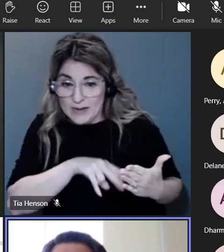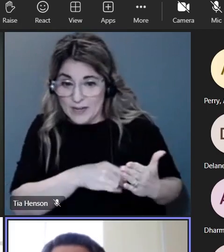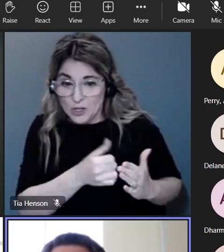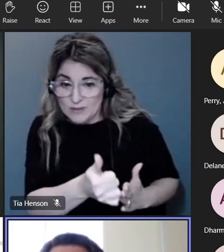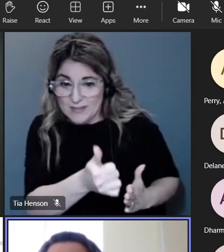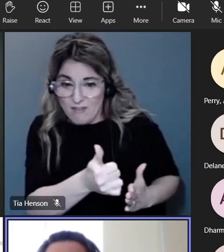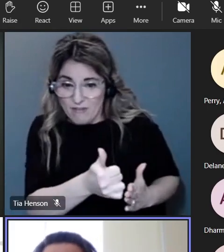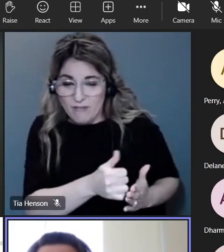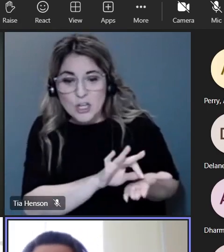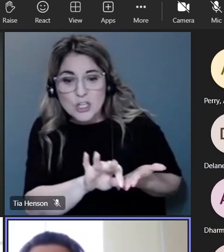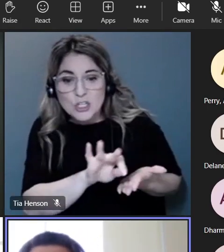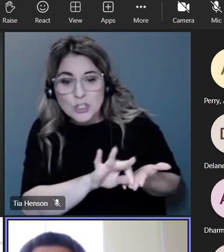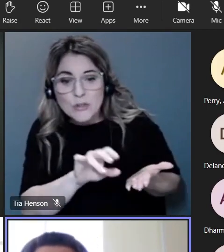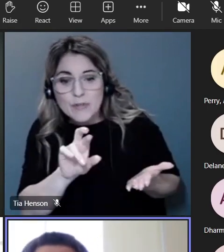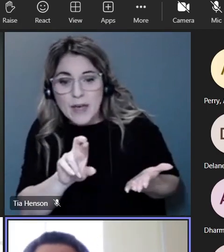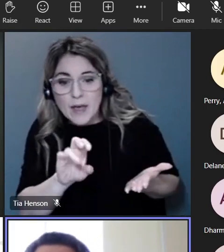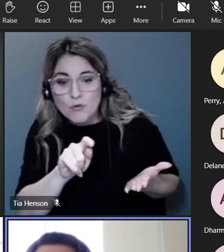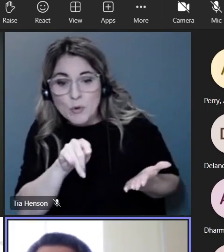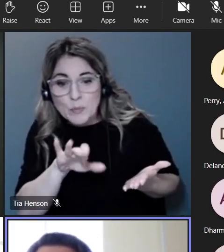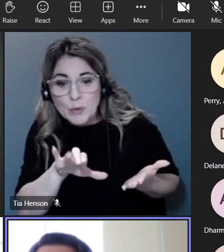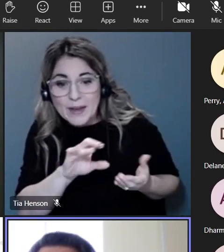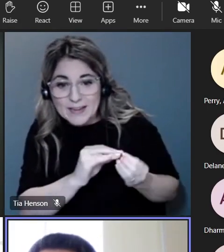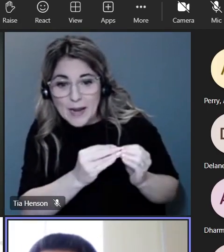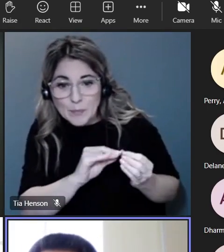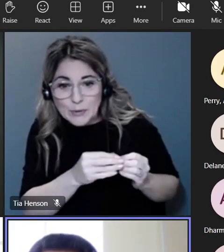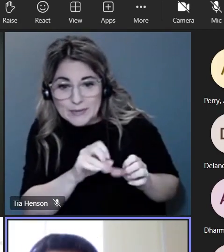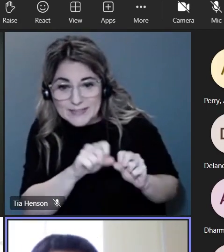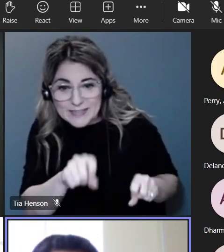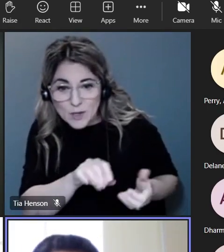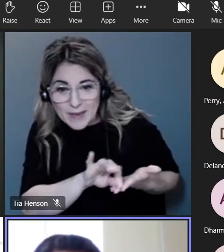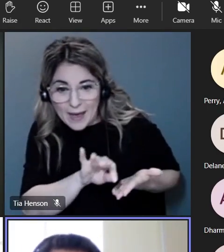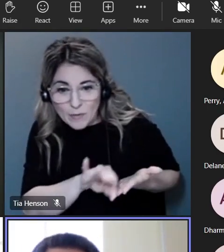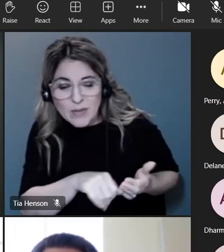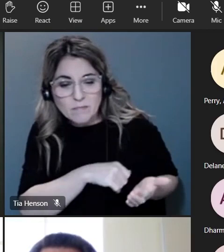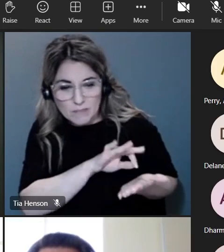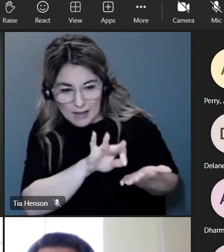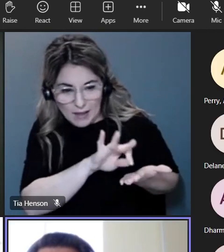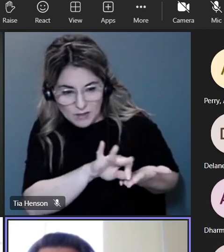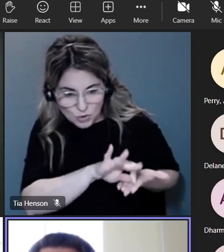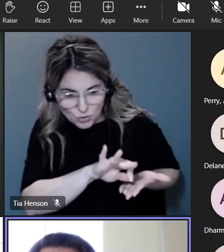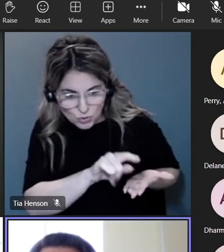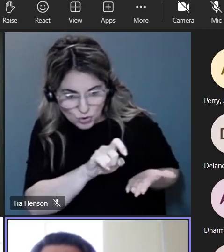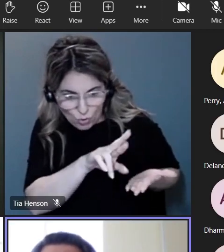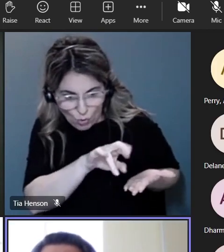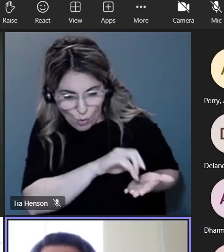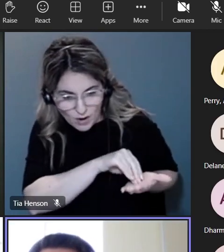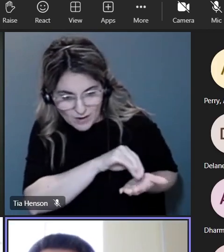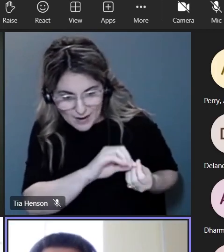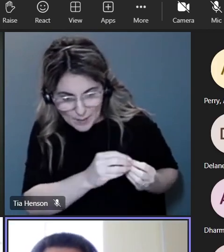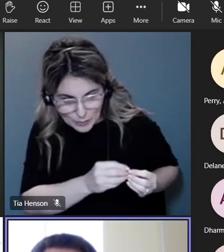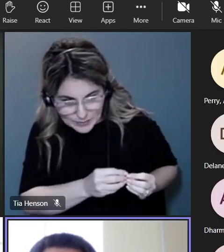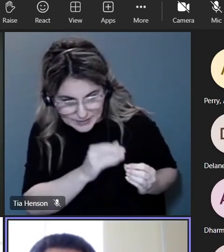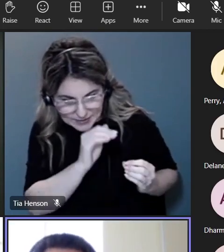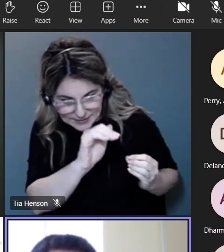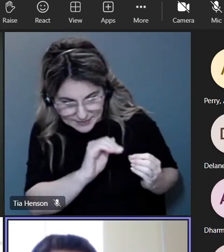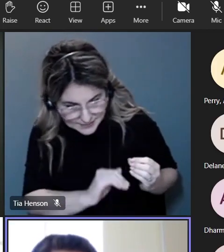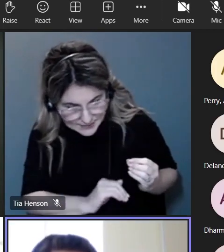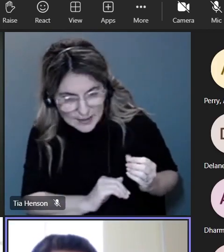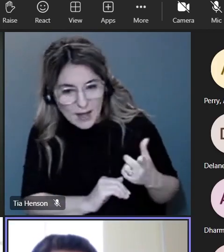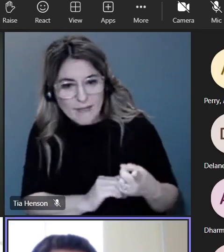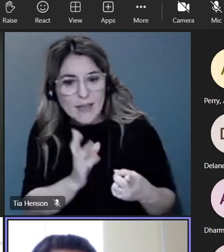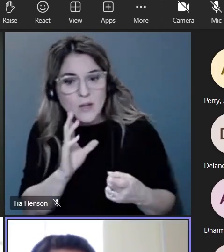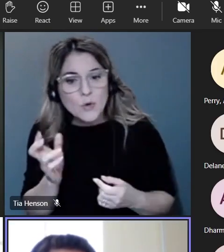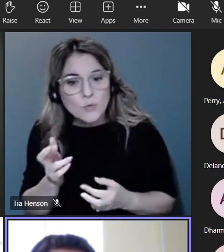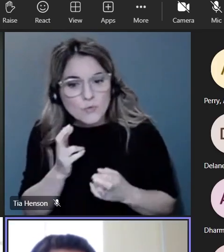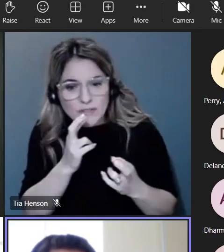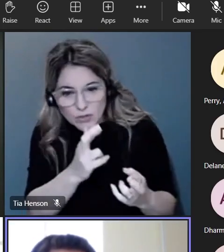score them with the rubric and get everything ready for that conversation that we'll have about the application review and